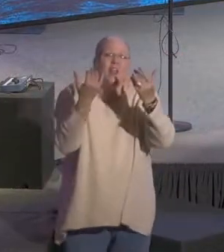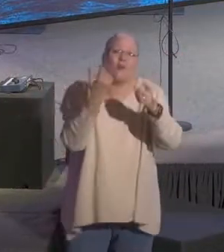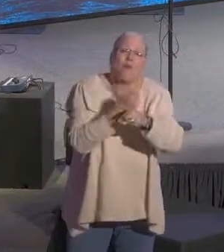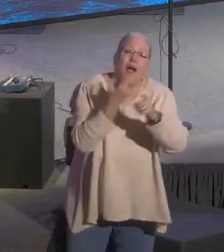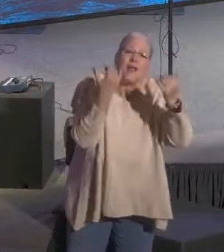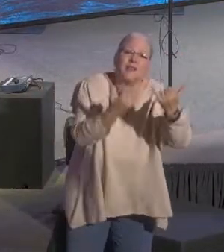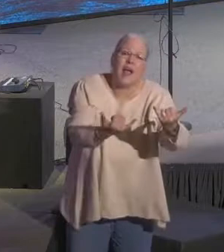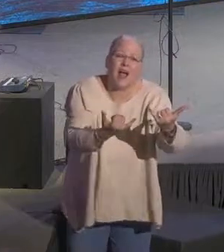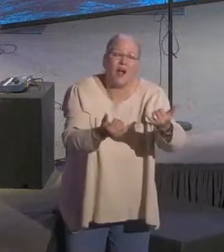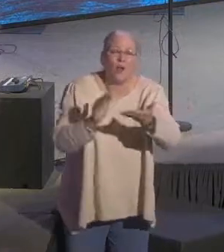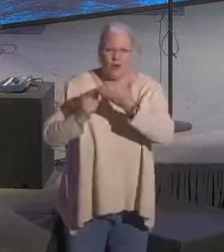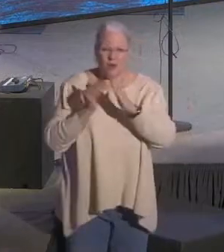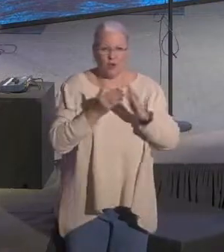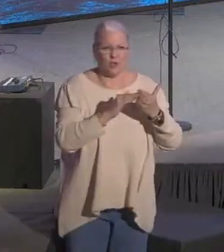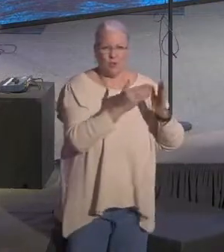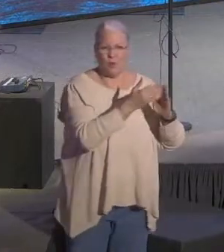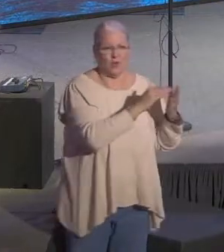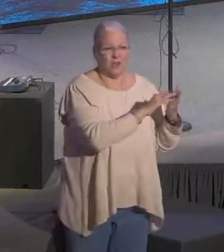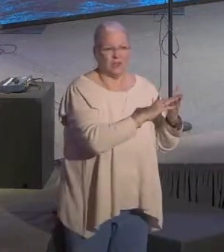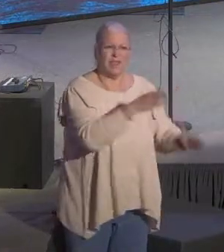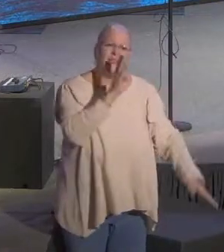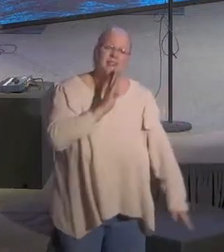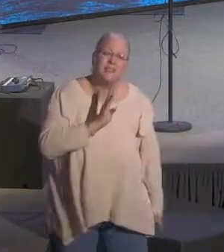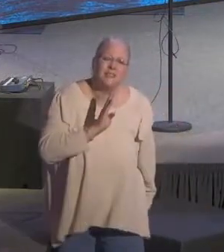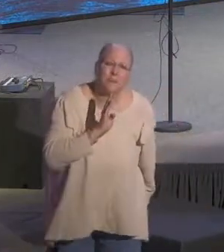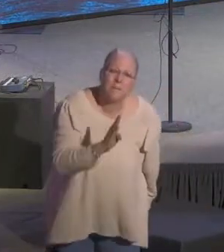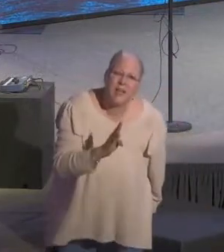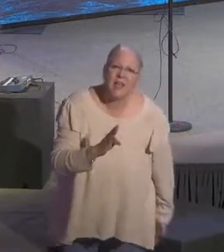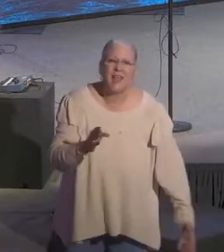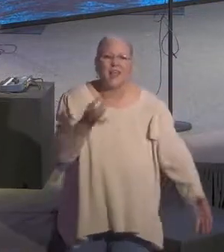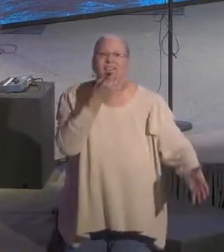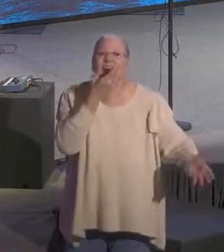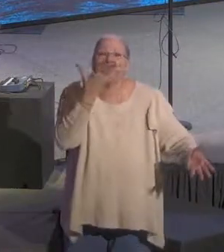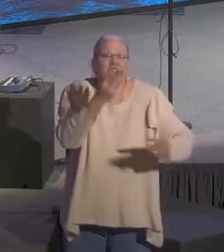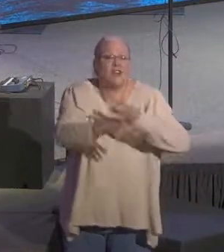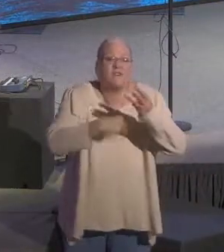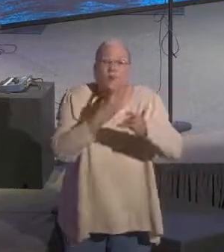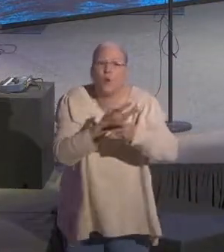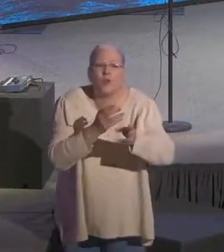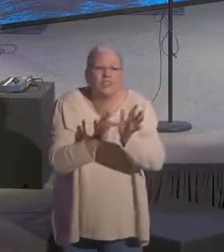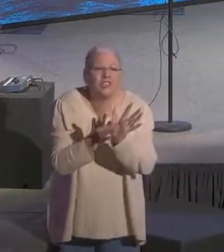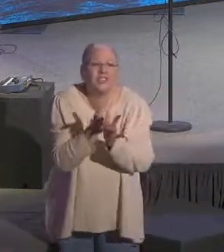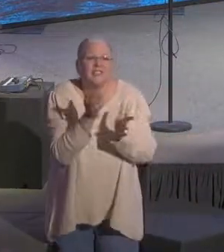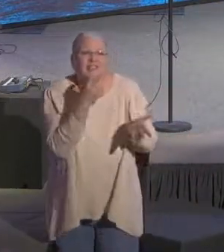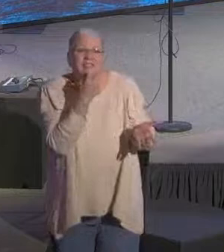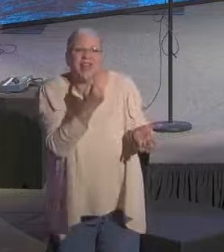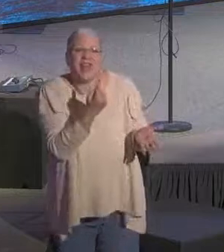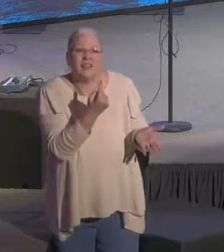own community to be the light of the world as Jesus says we are.